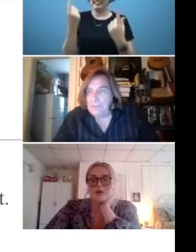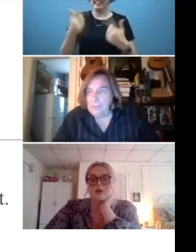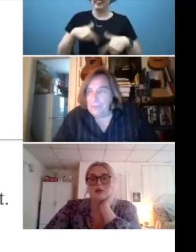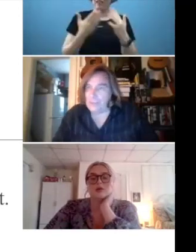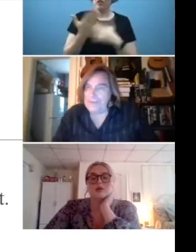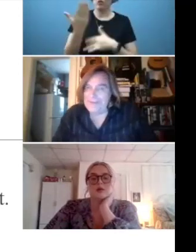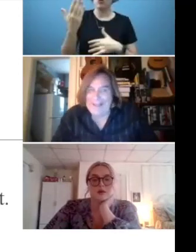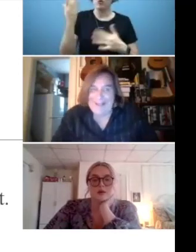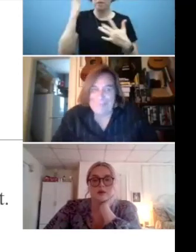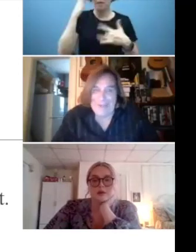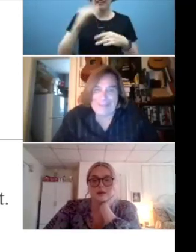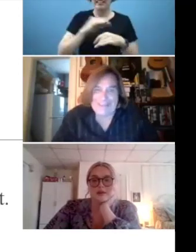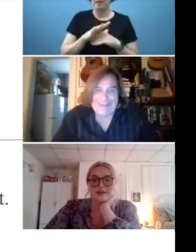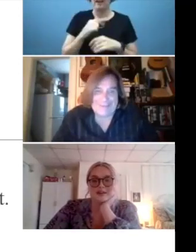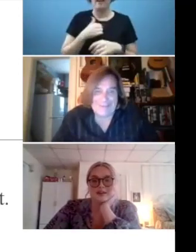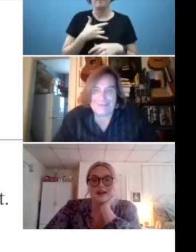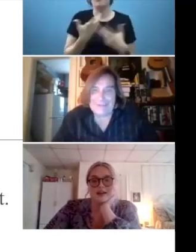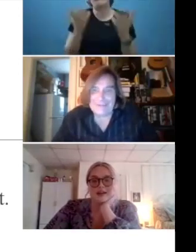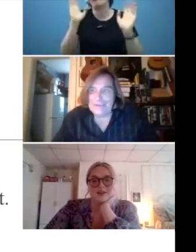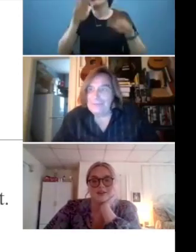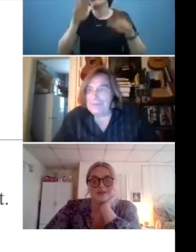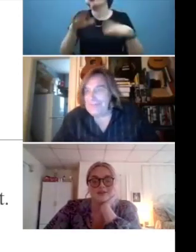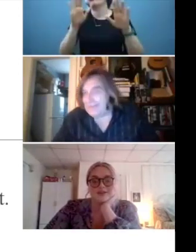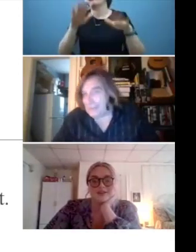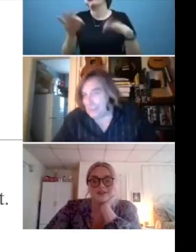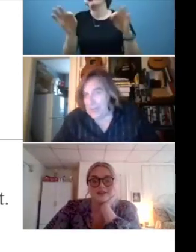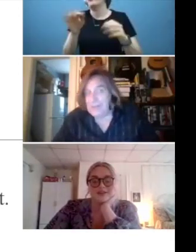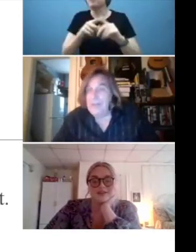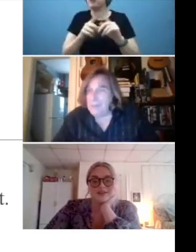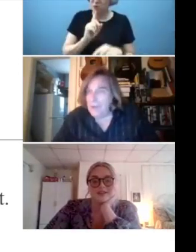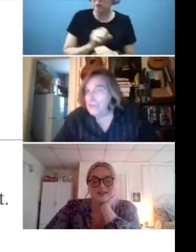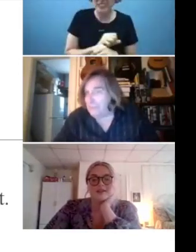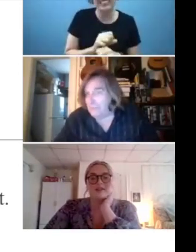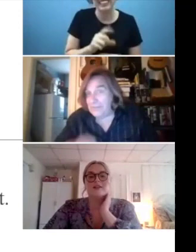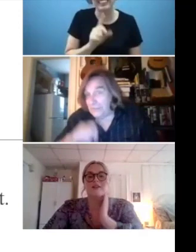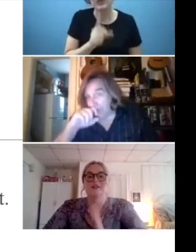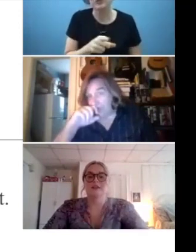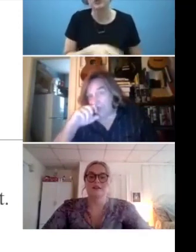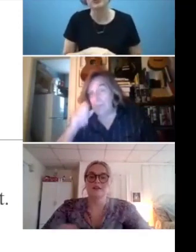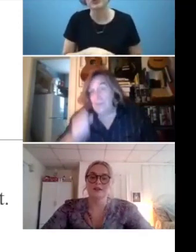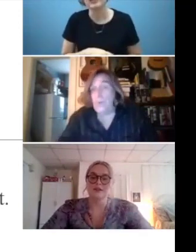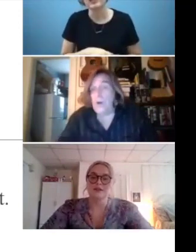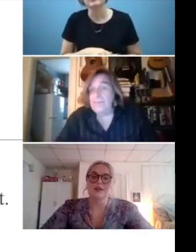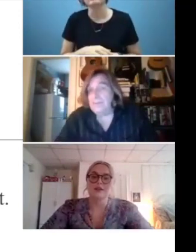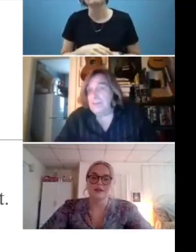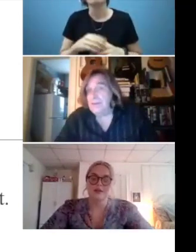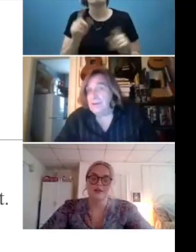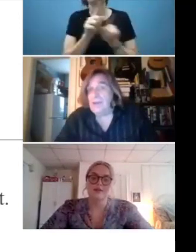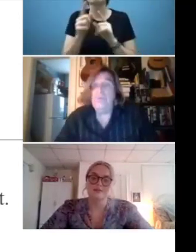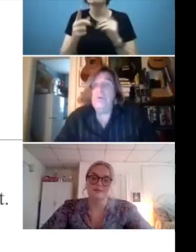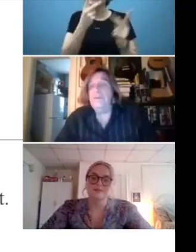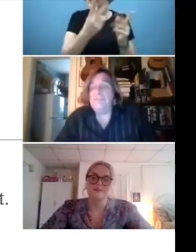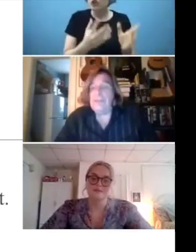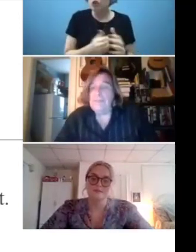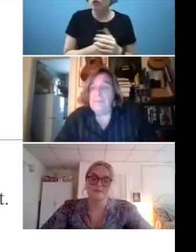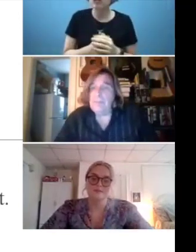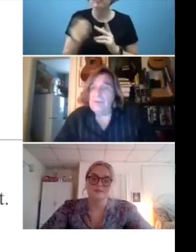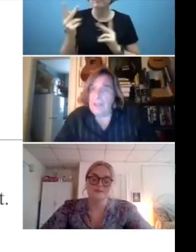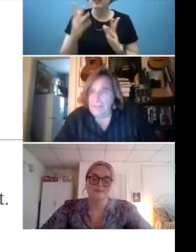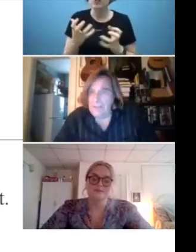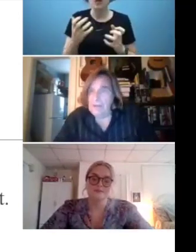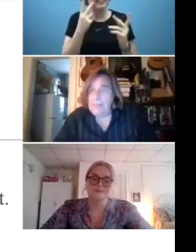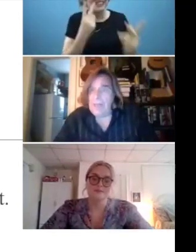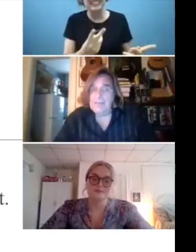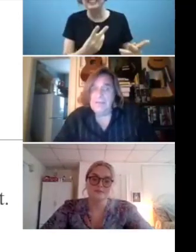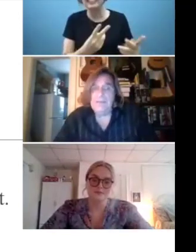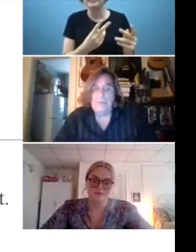I'm getting immune to it. I'm not thinking it as much as I should, but that's great. But also visitors who want to see their loved one, their family member,